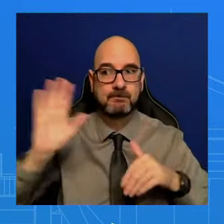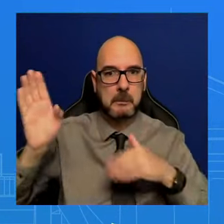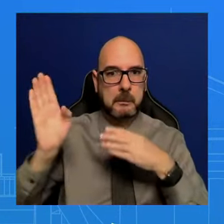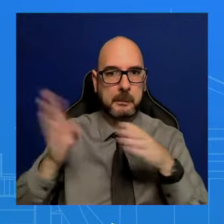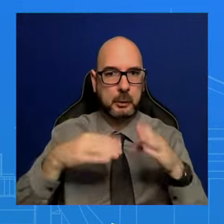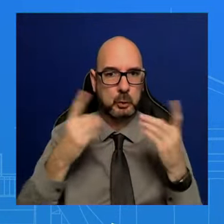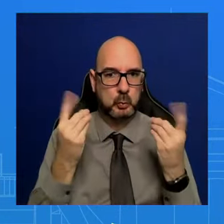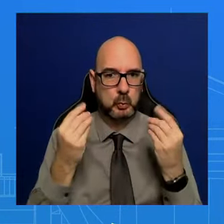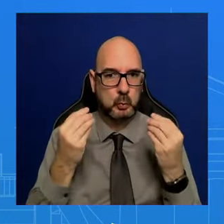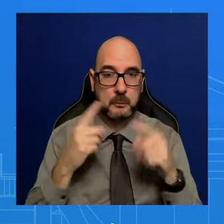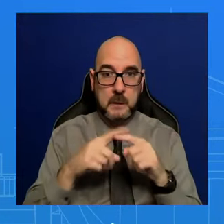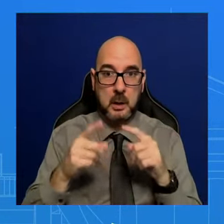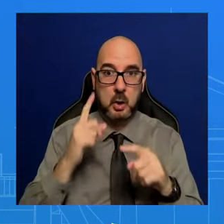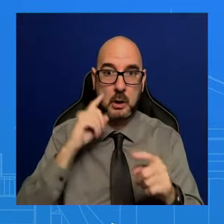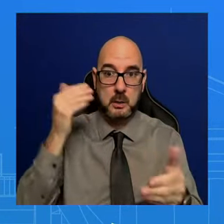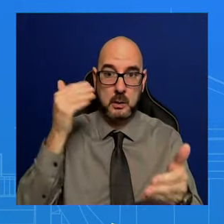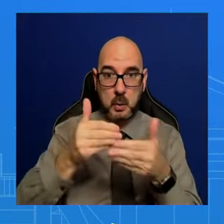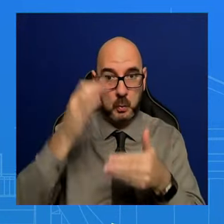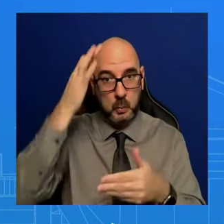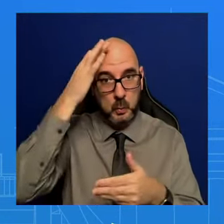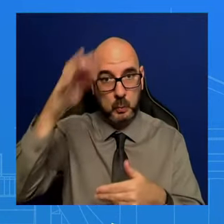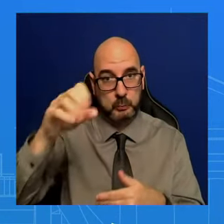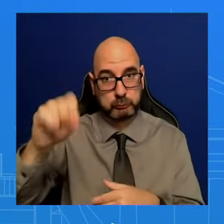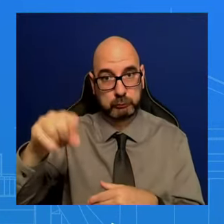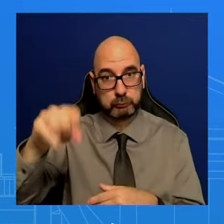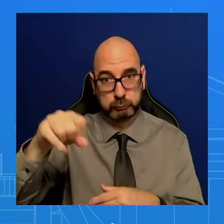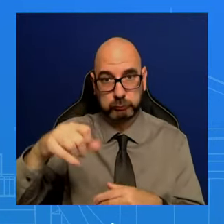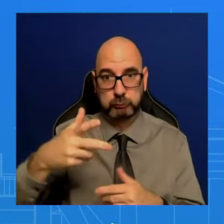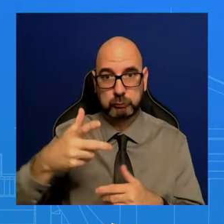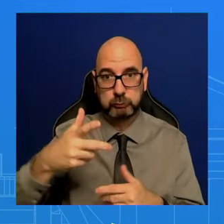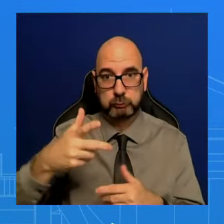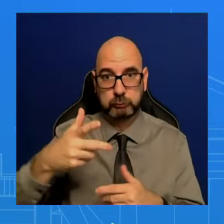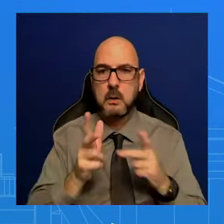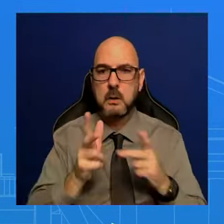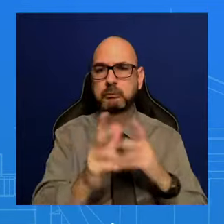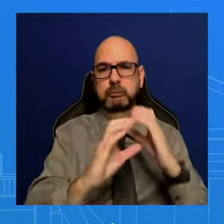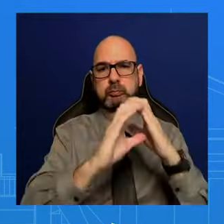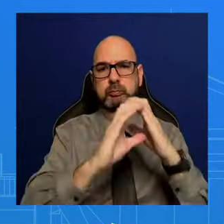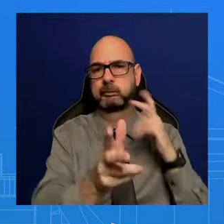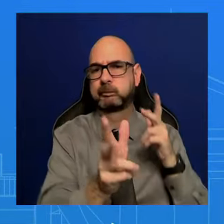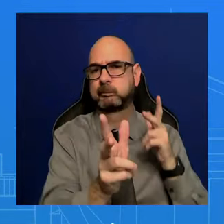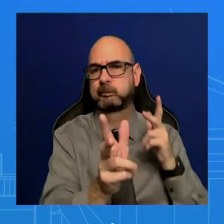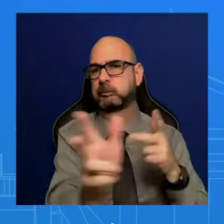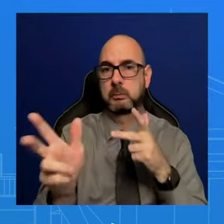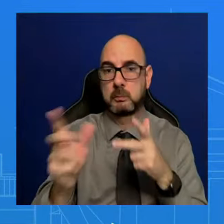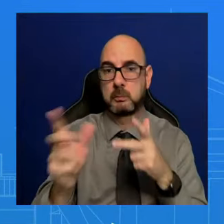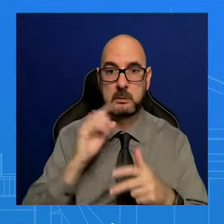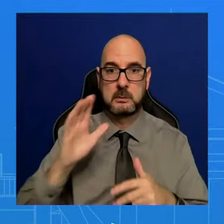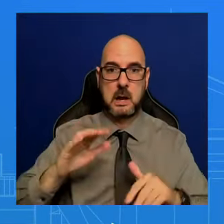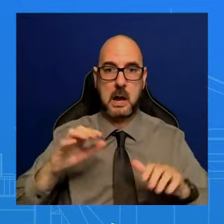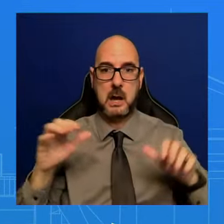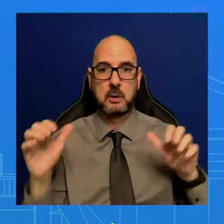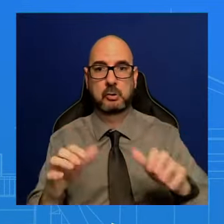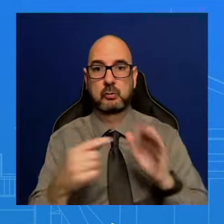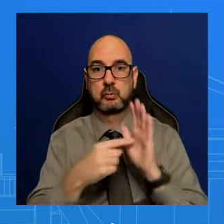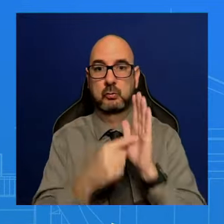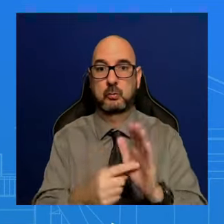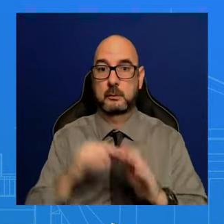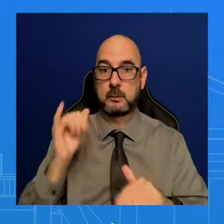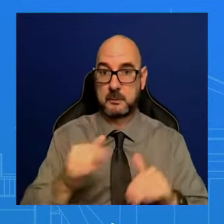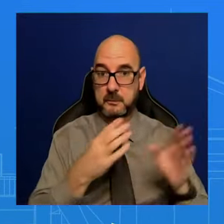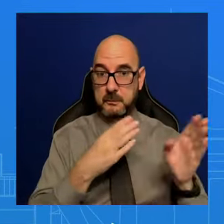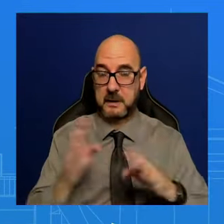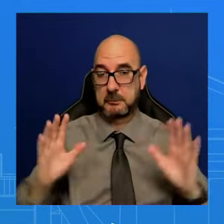said, the convoy. And I think Russia's actions speak for themselves here. But I just can't — I can't speak for their exact target. Yeah.